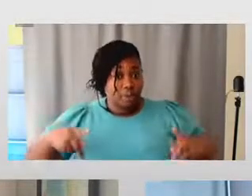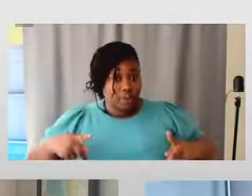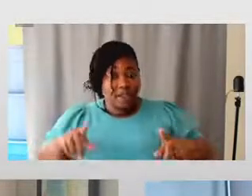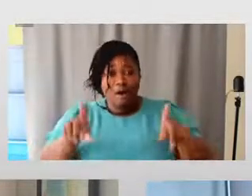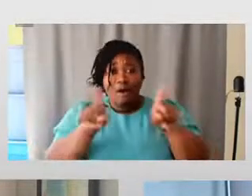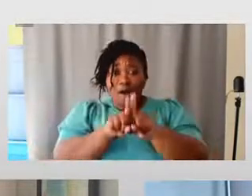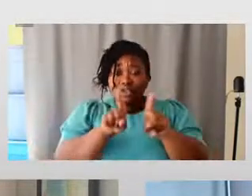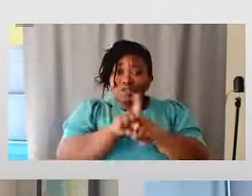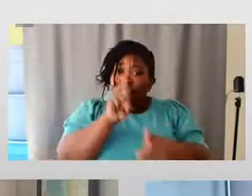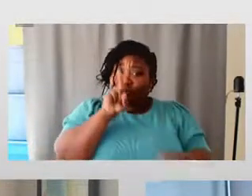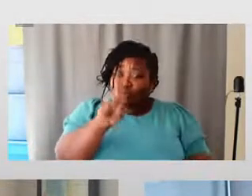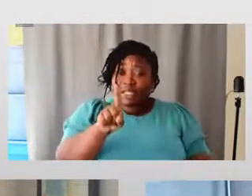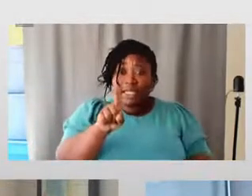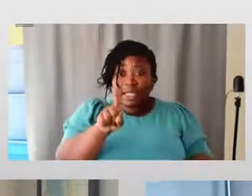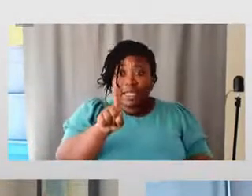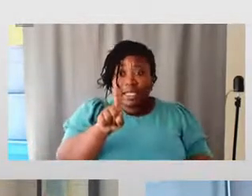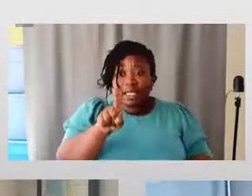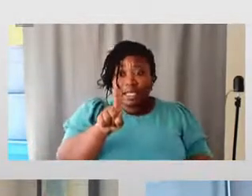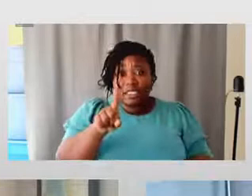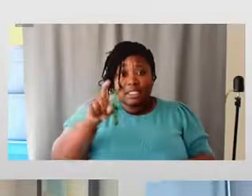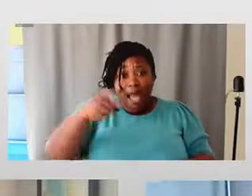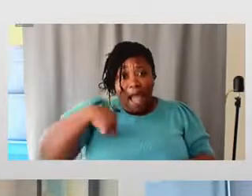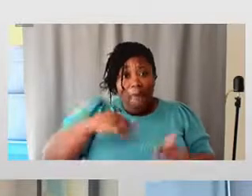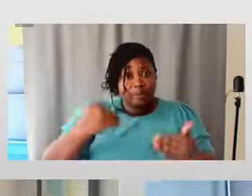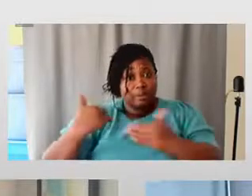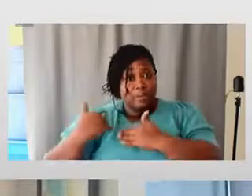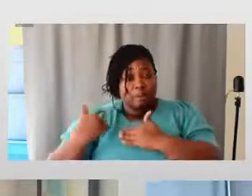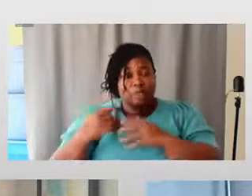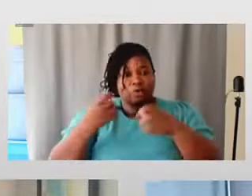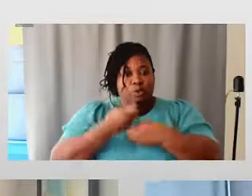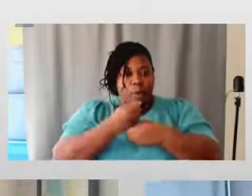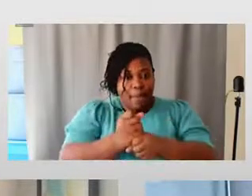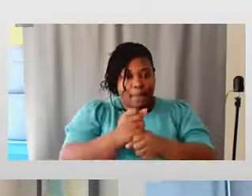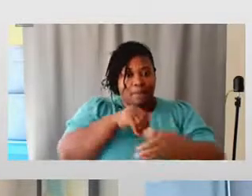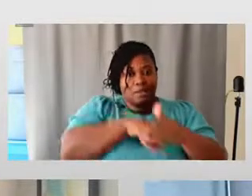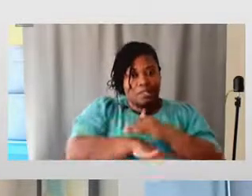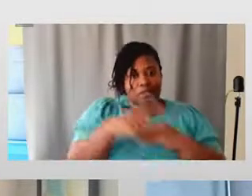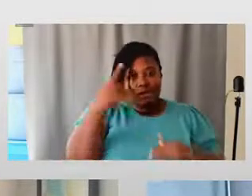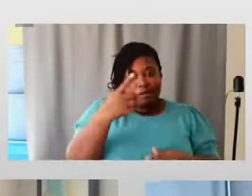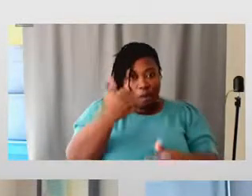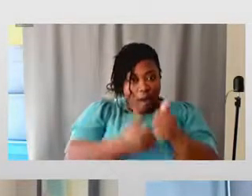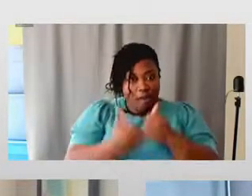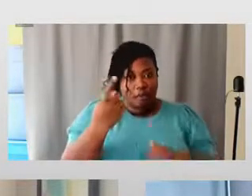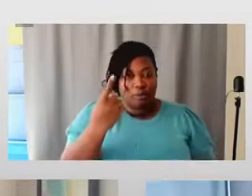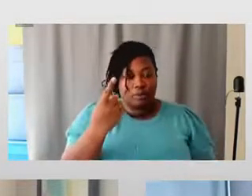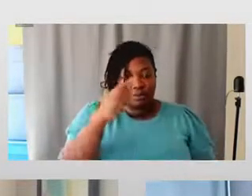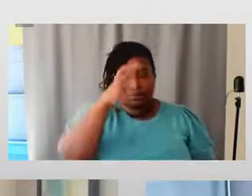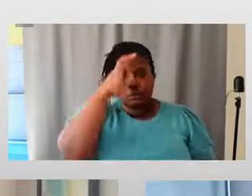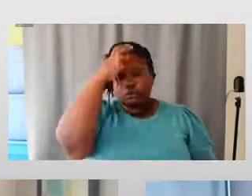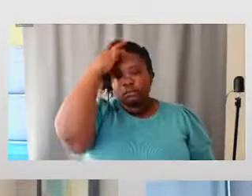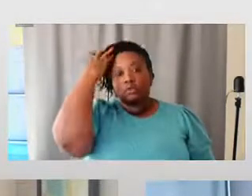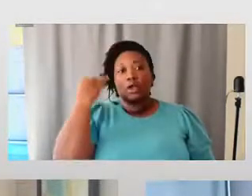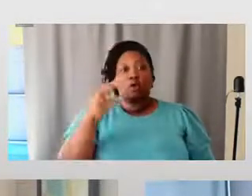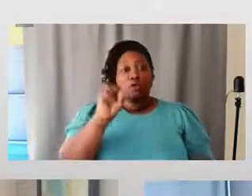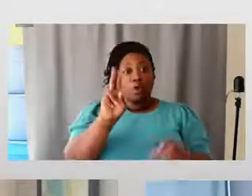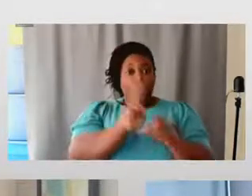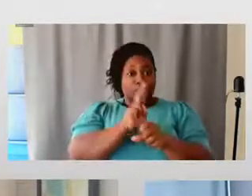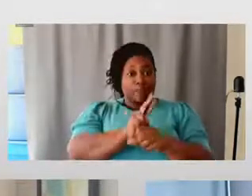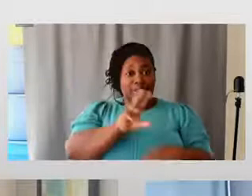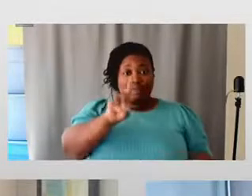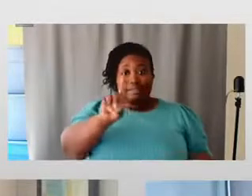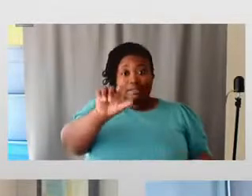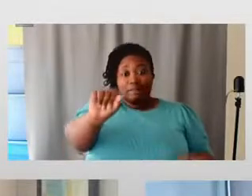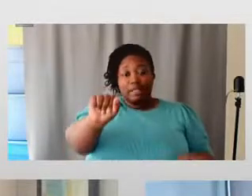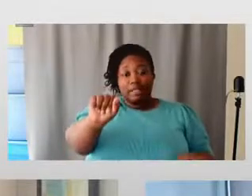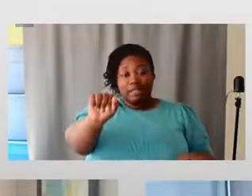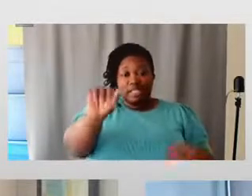make the STEM field accessible and inclusive to everyone. And so utilizing disability as a framework to then tie how